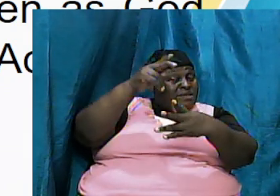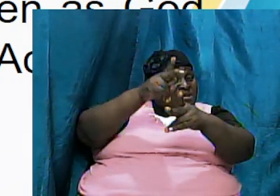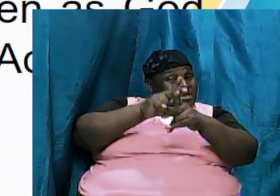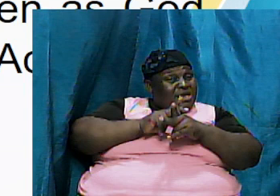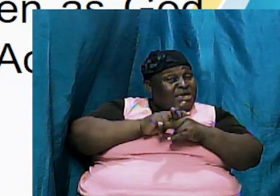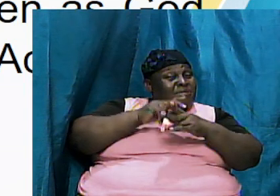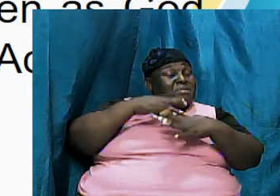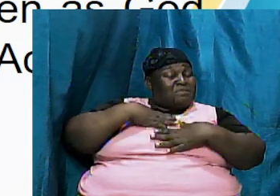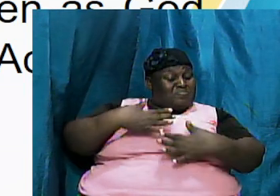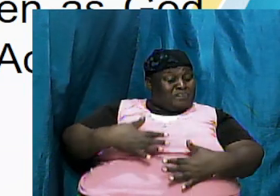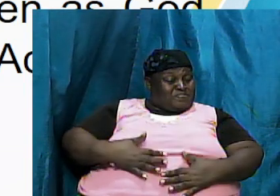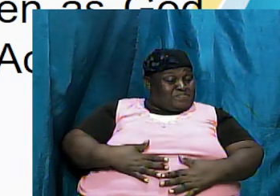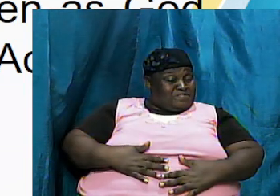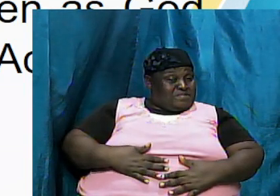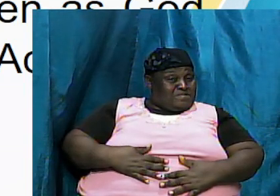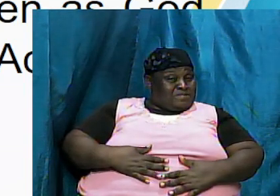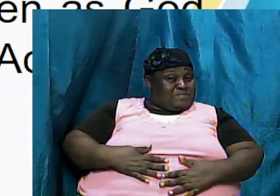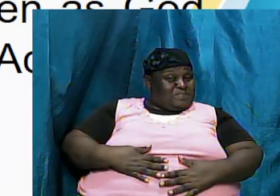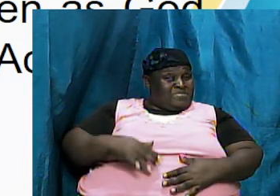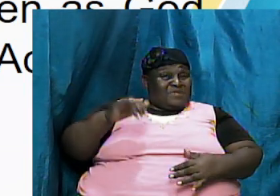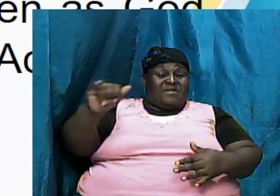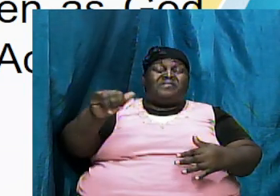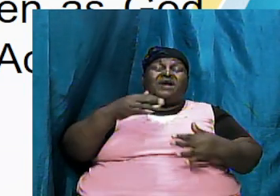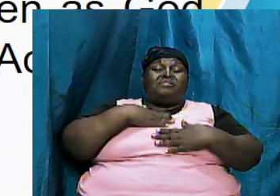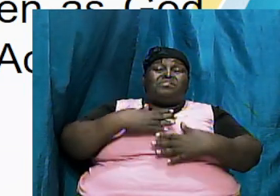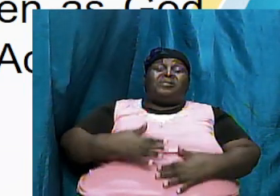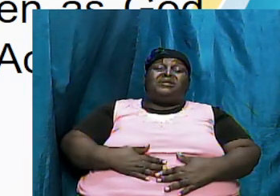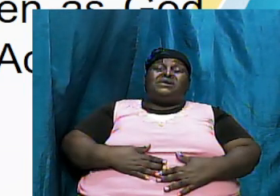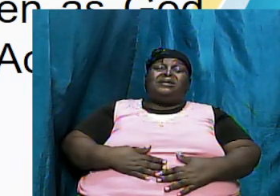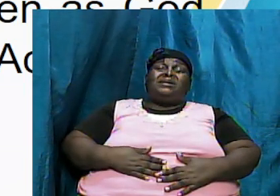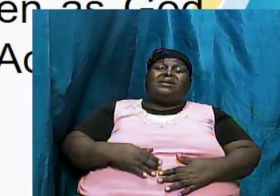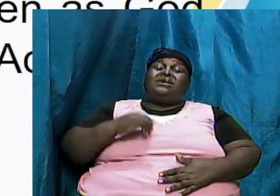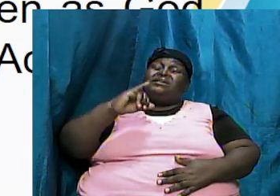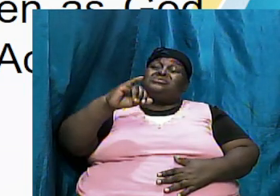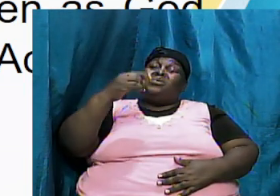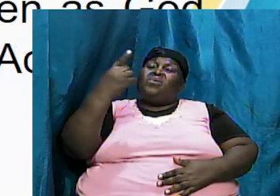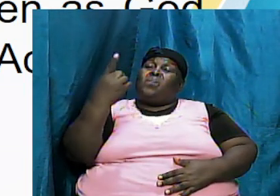body and that body is the only figure the